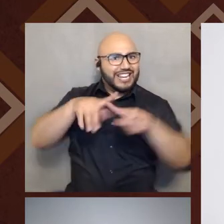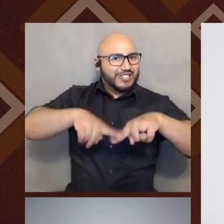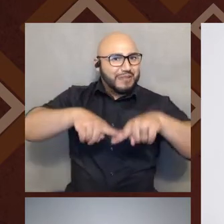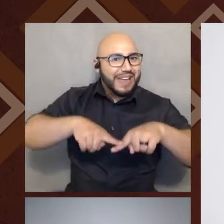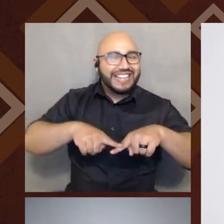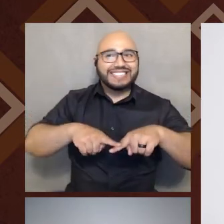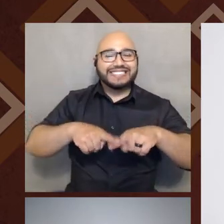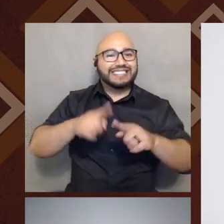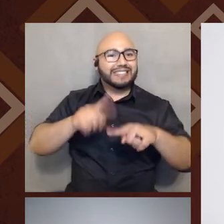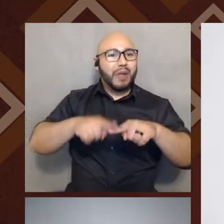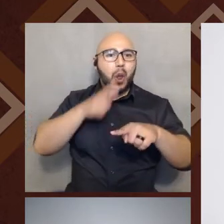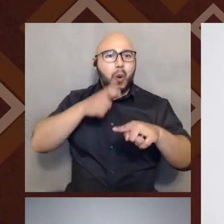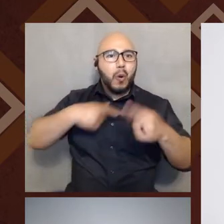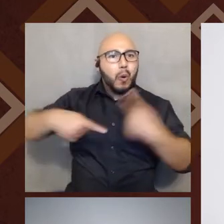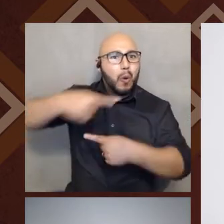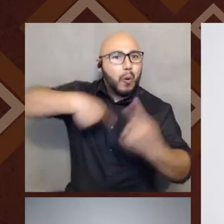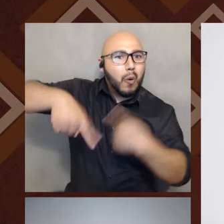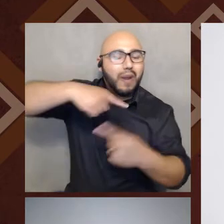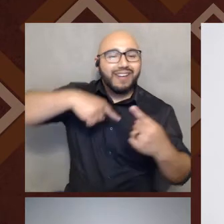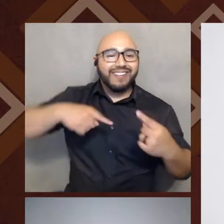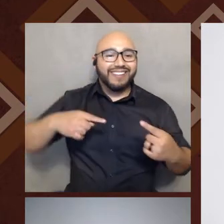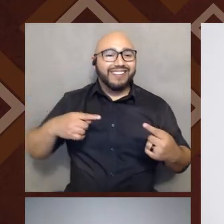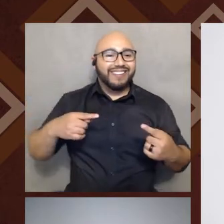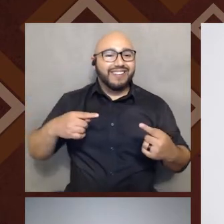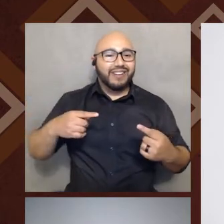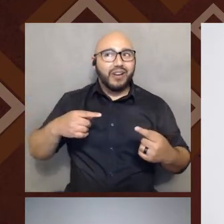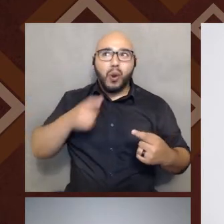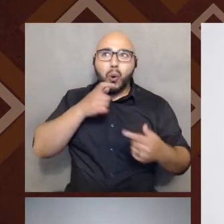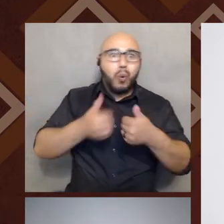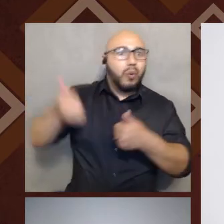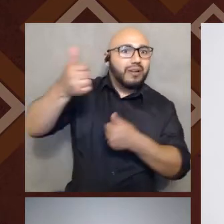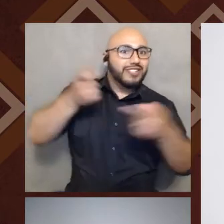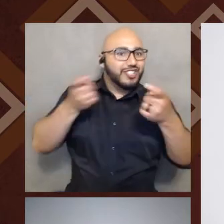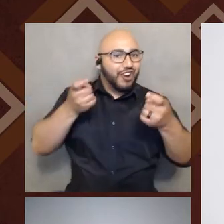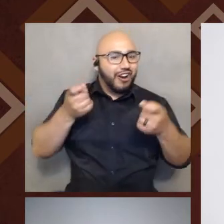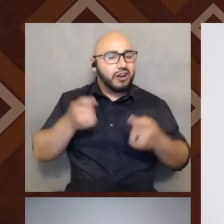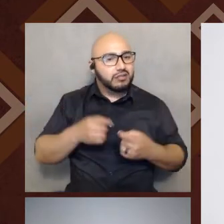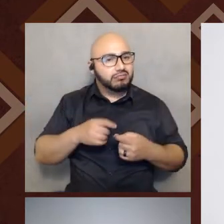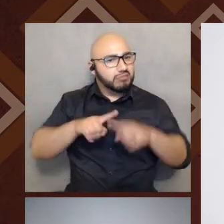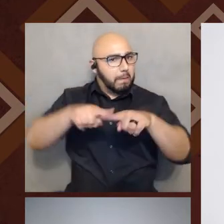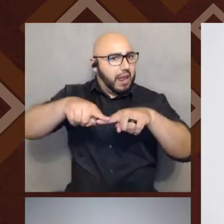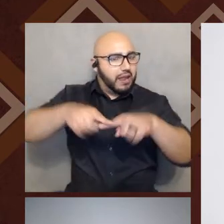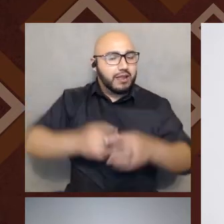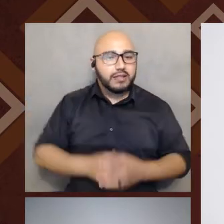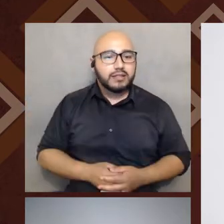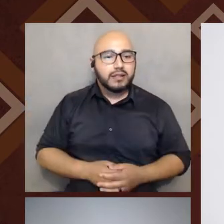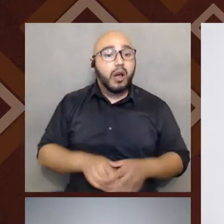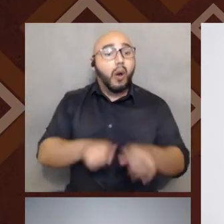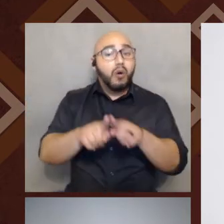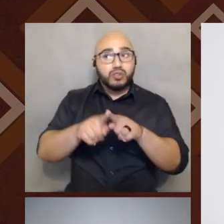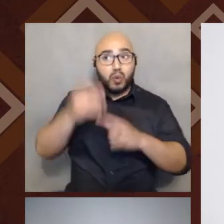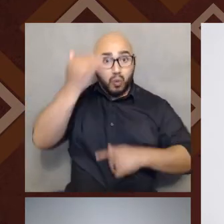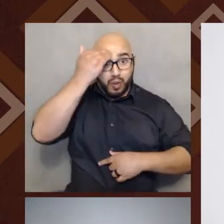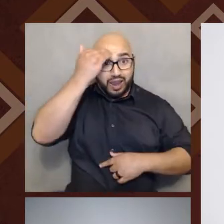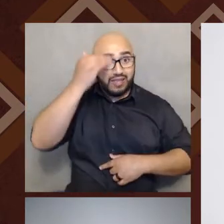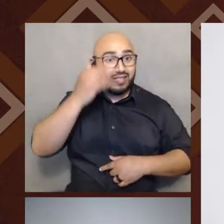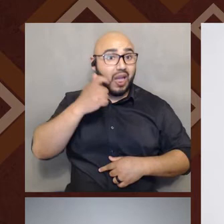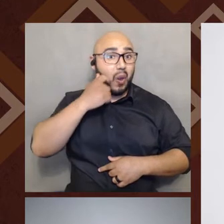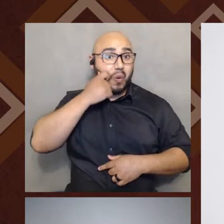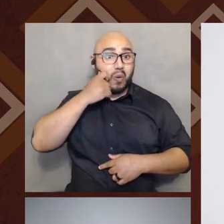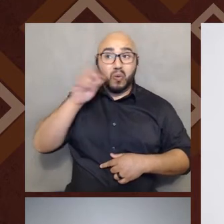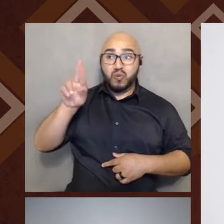with, and what kind of, um, person is in charge or of sorts. Um, and they also are well aware that race is something